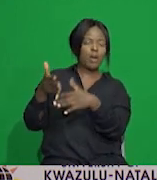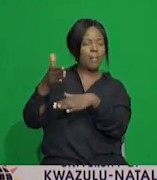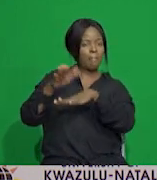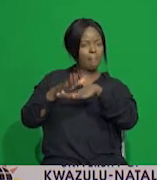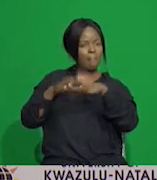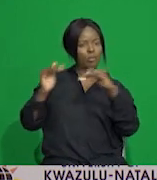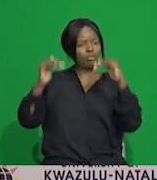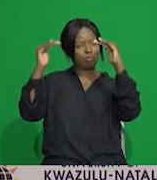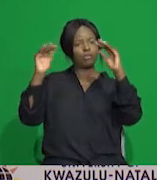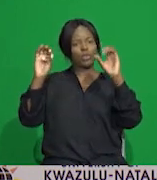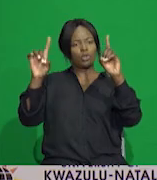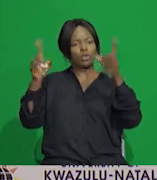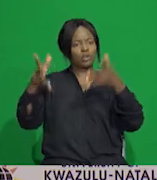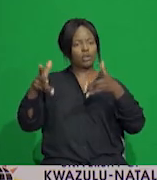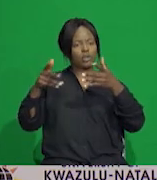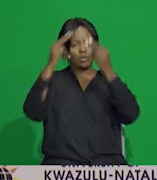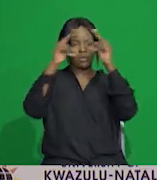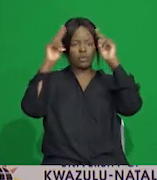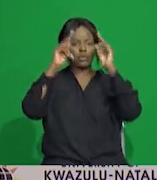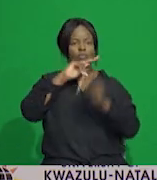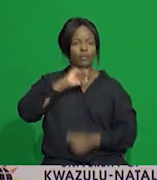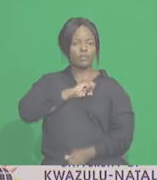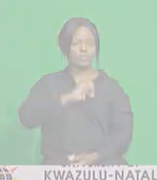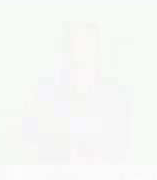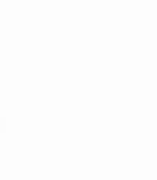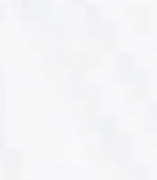education here at University of KwaZulu-Natal.